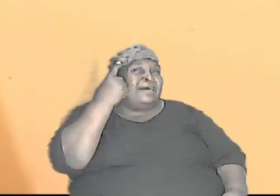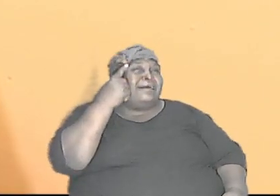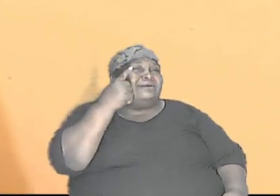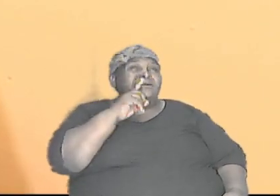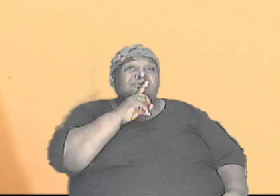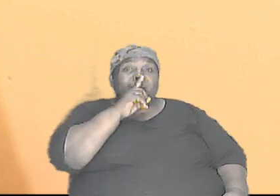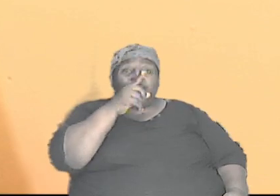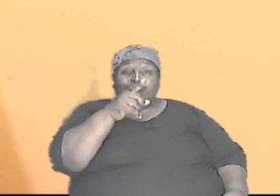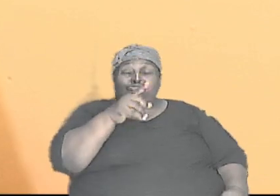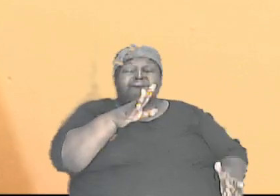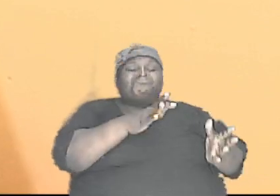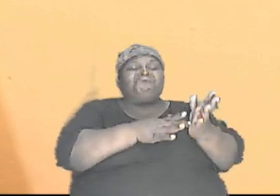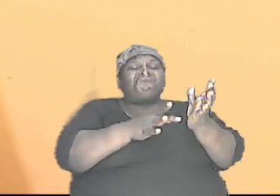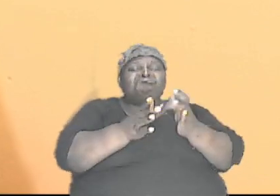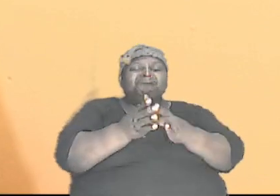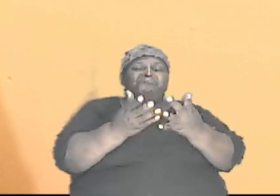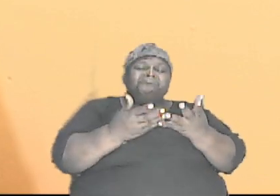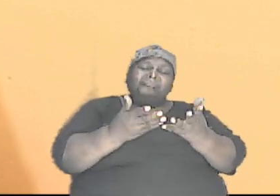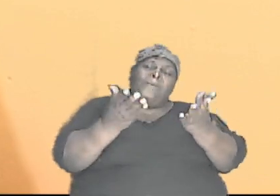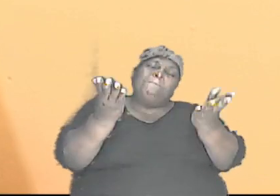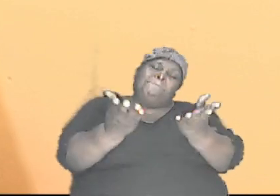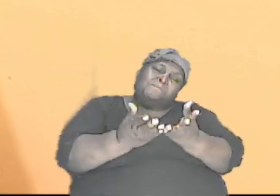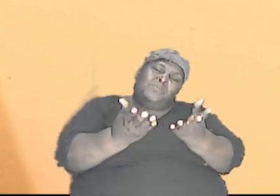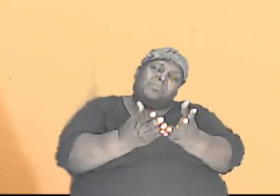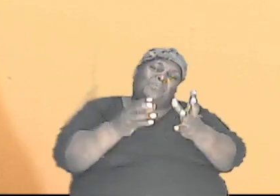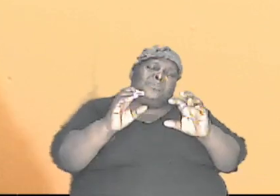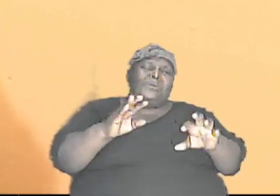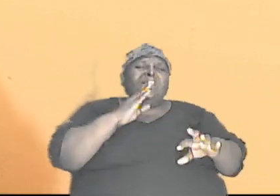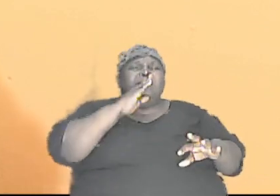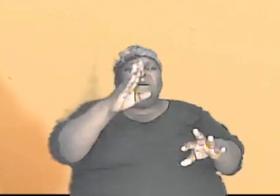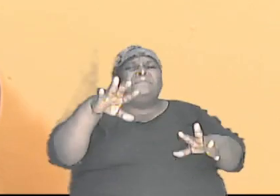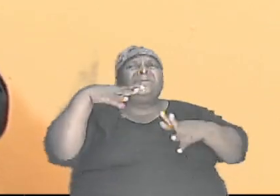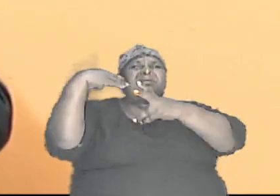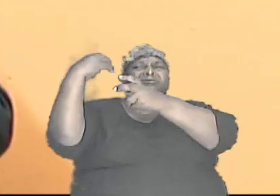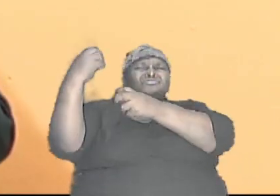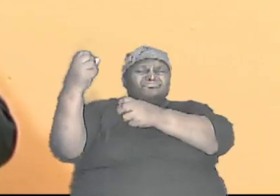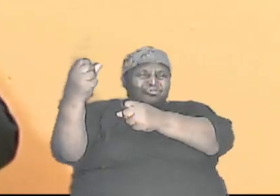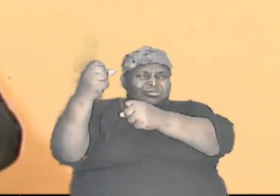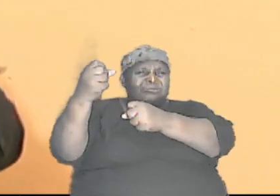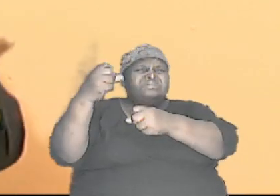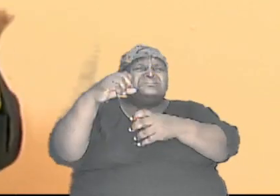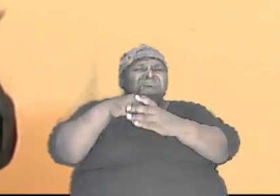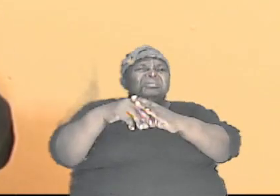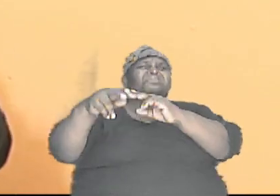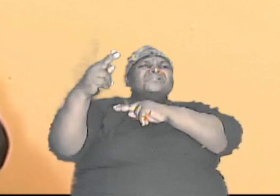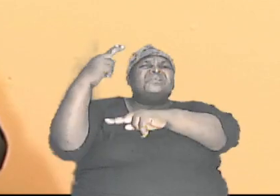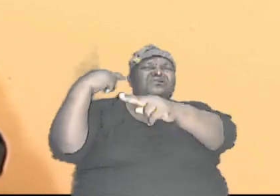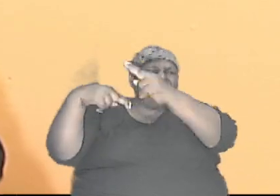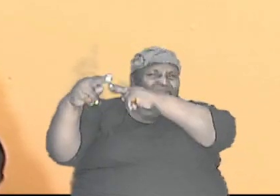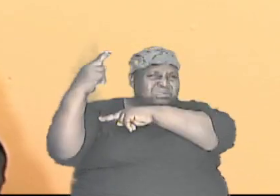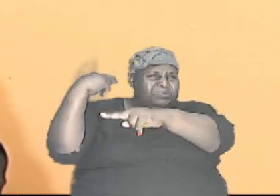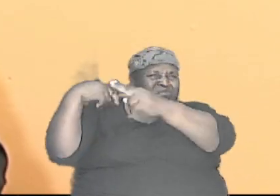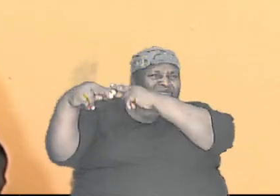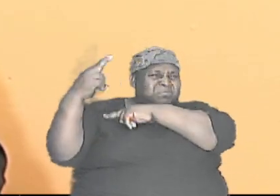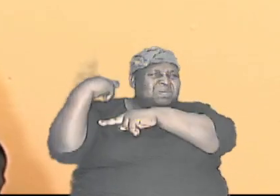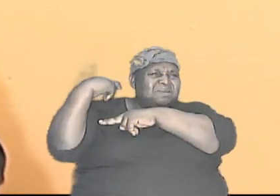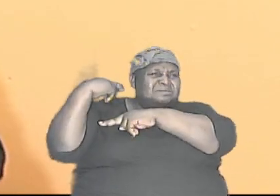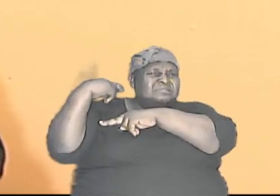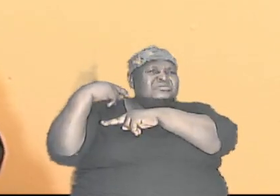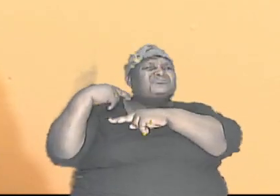the Bible is a book that can be trusted in terms of its historical accuracy